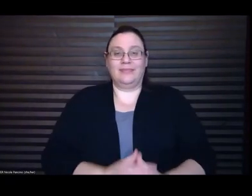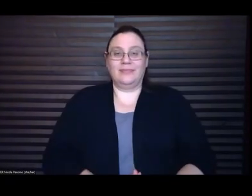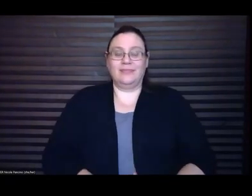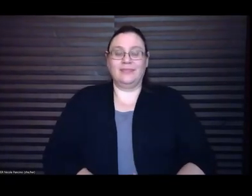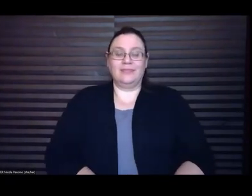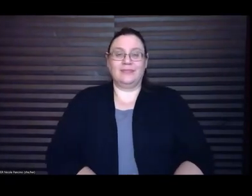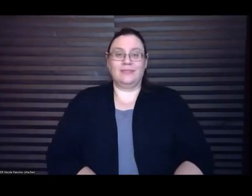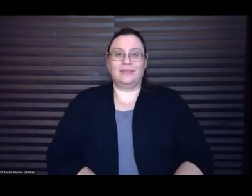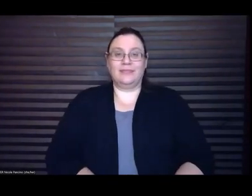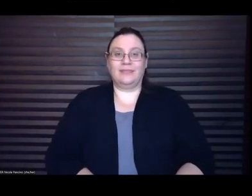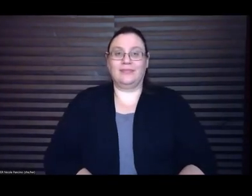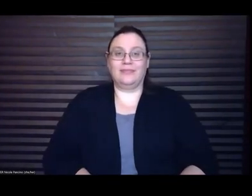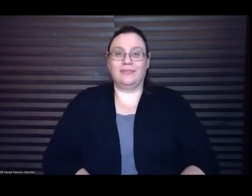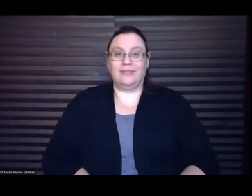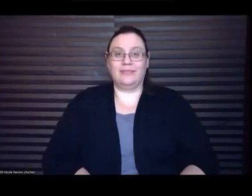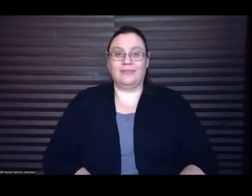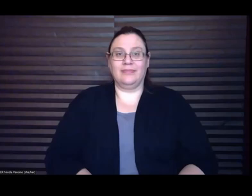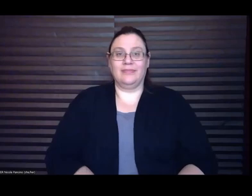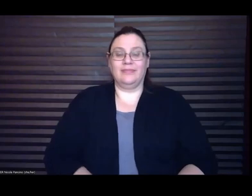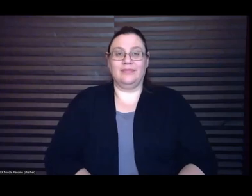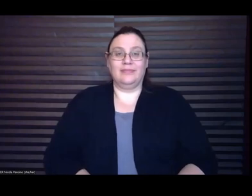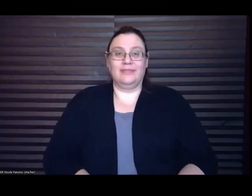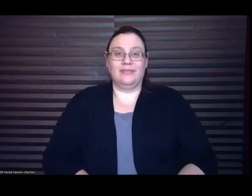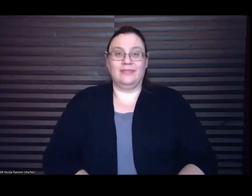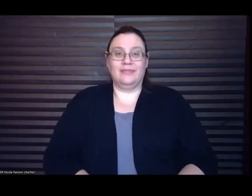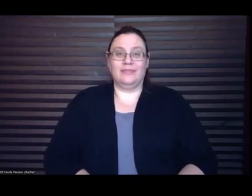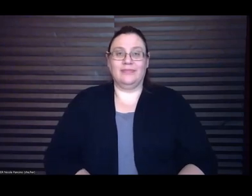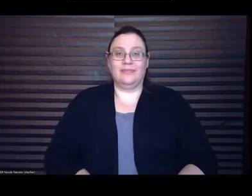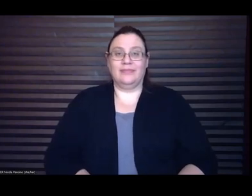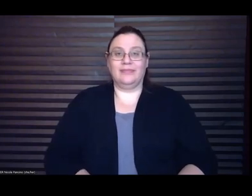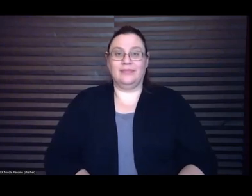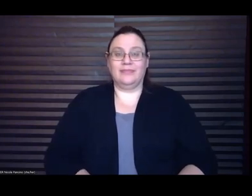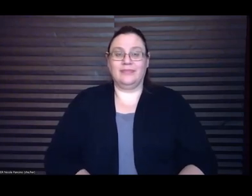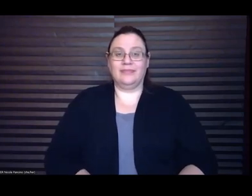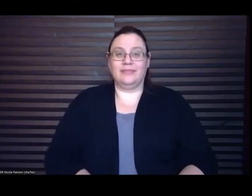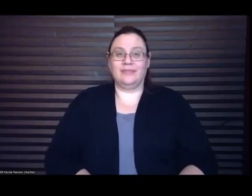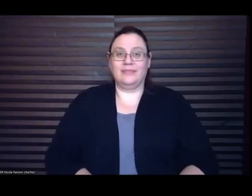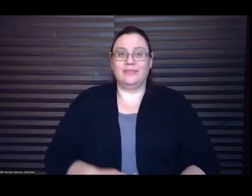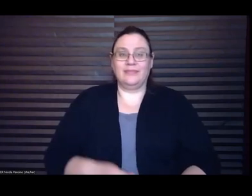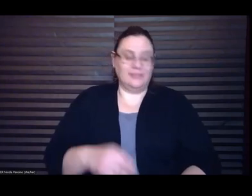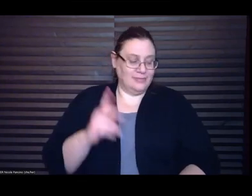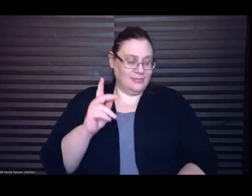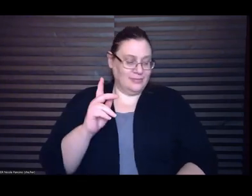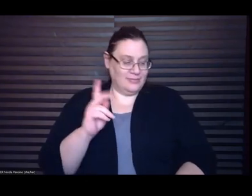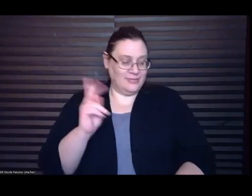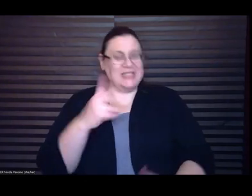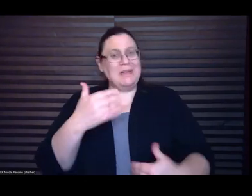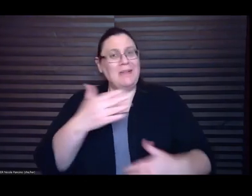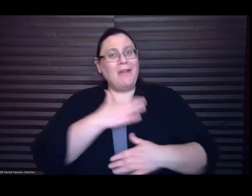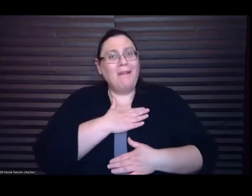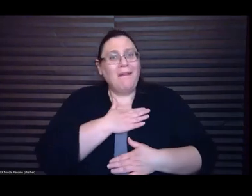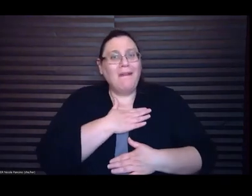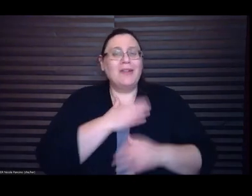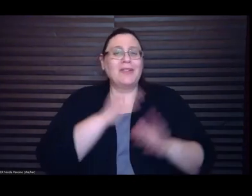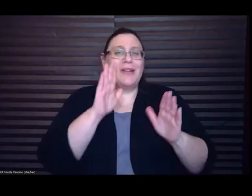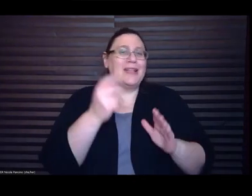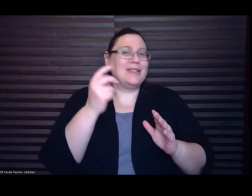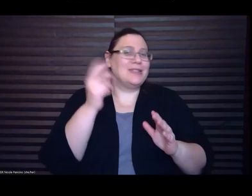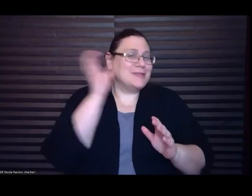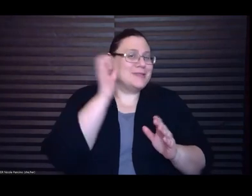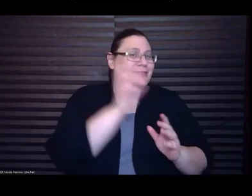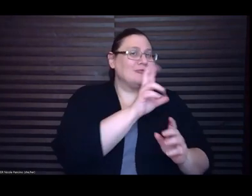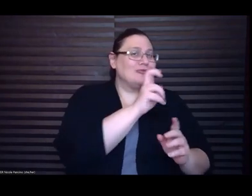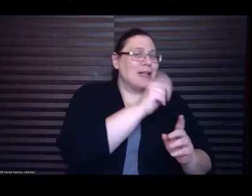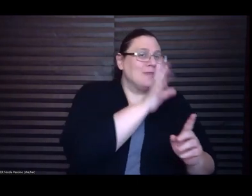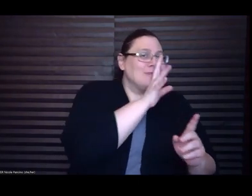What a treat to hear Raven and Carmen read from their books. I love those books so much. I'm going to